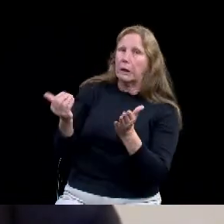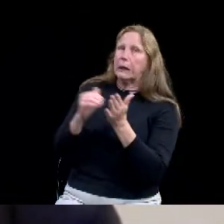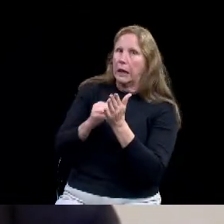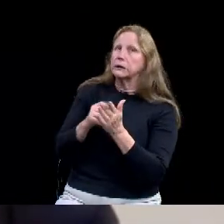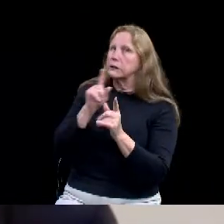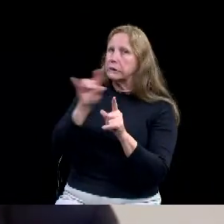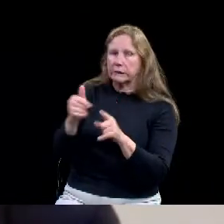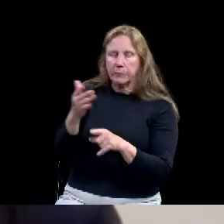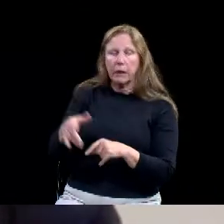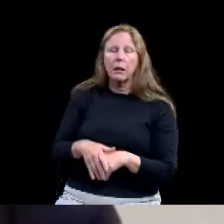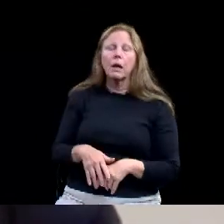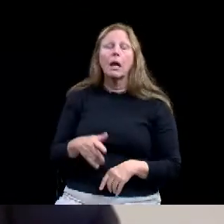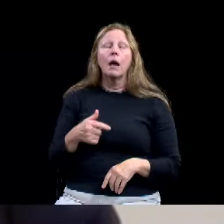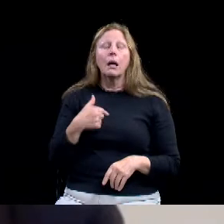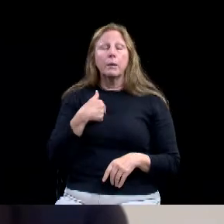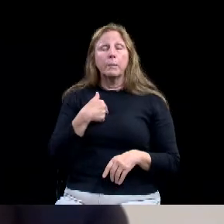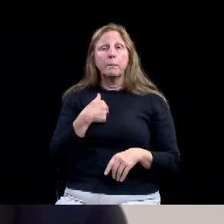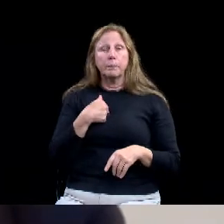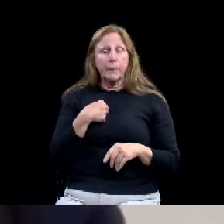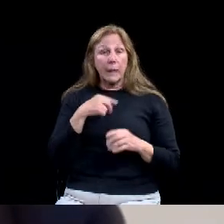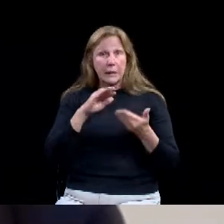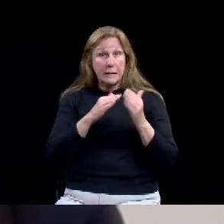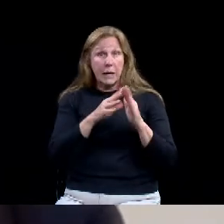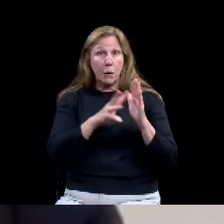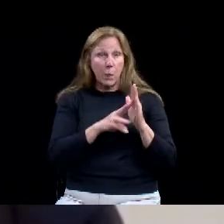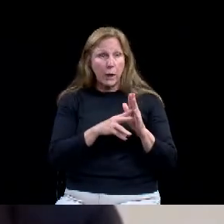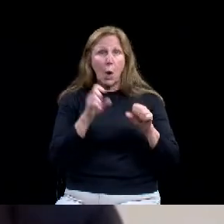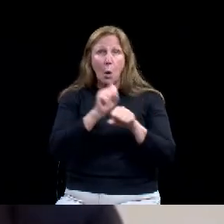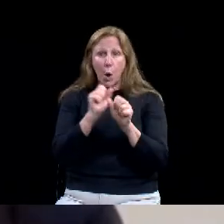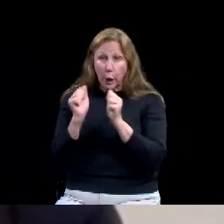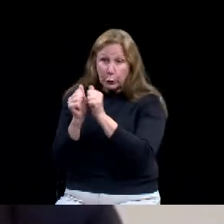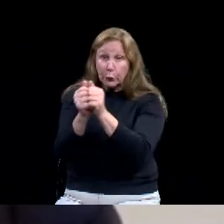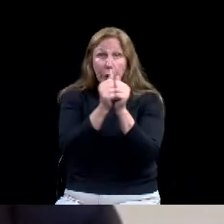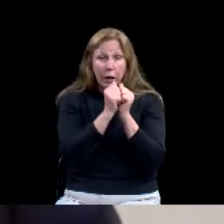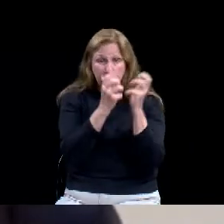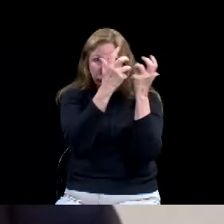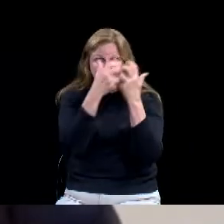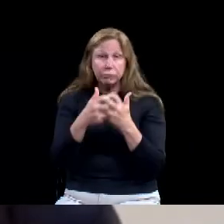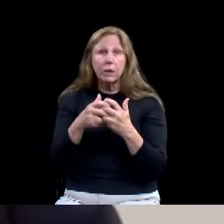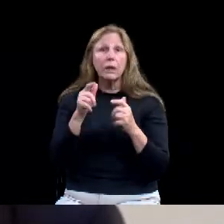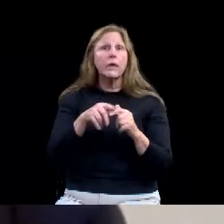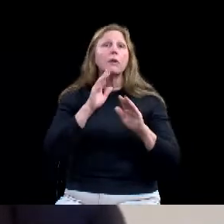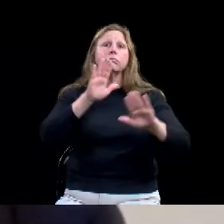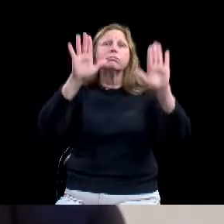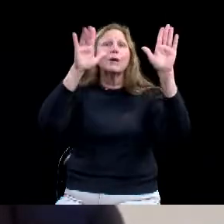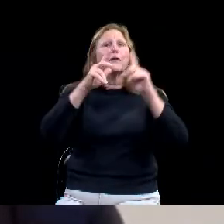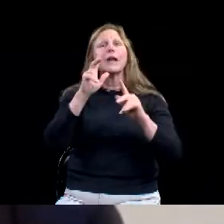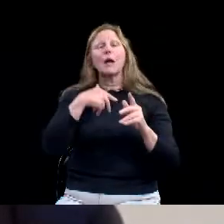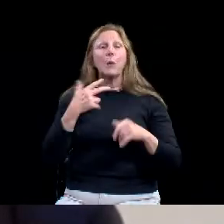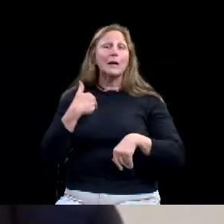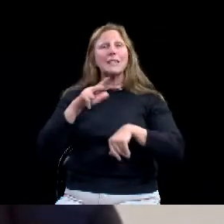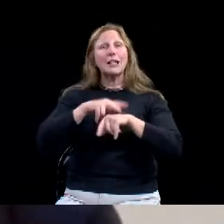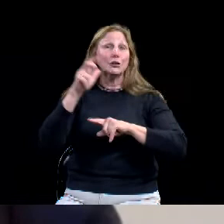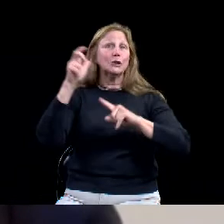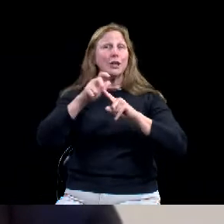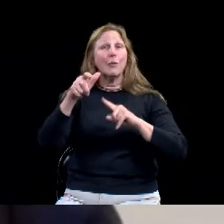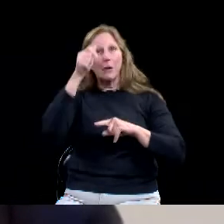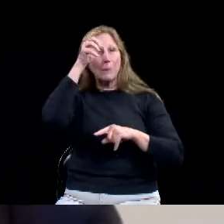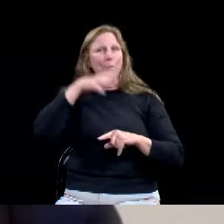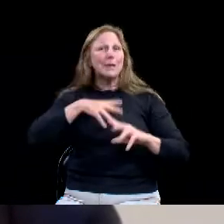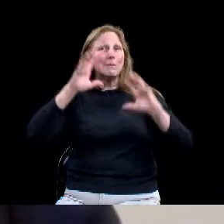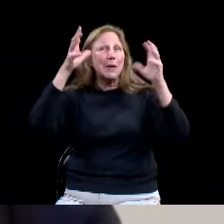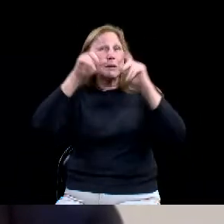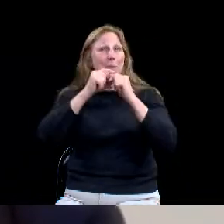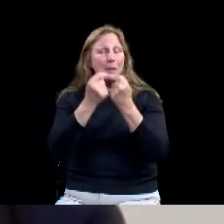Championship of the Men's Basketball Team, but also wonderful to see the community of Waco and and people just come on and cheer on our